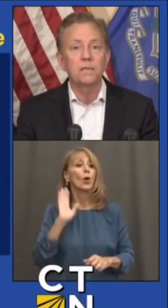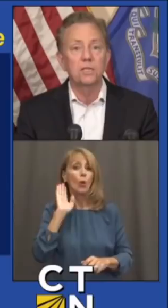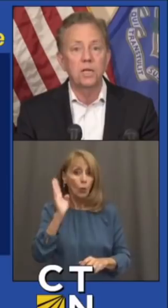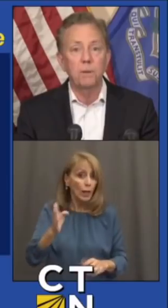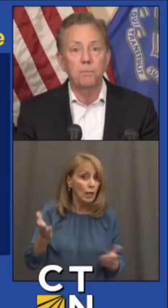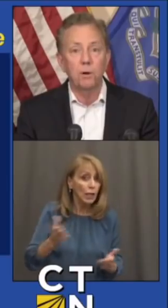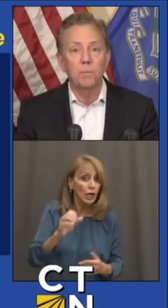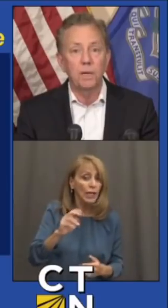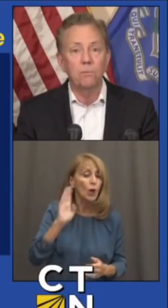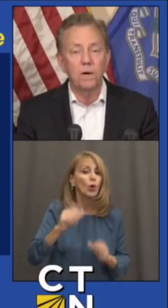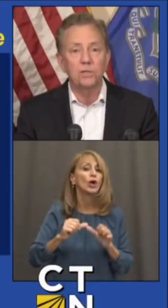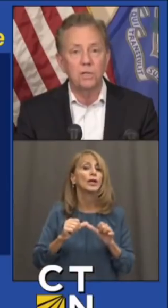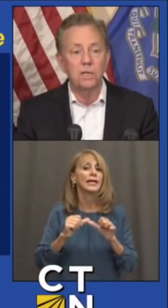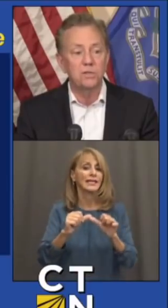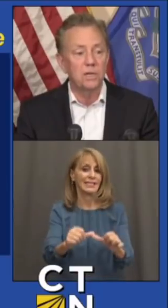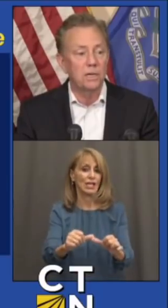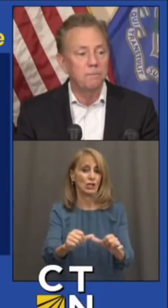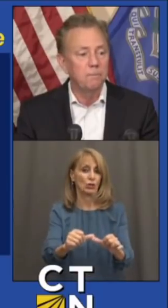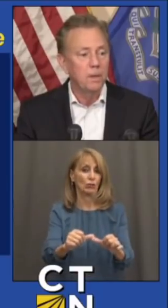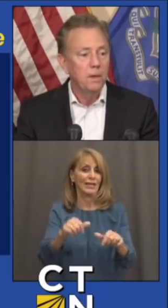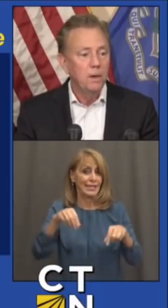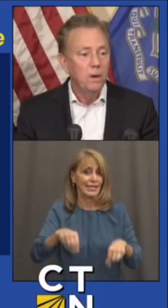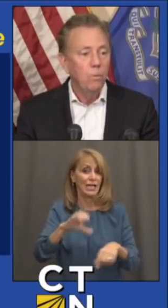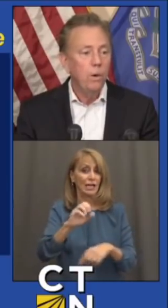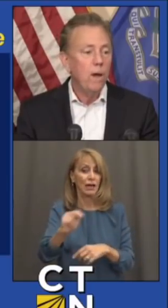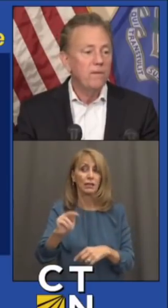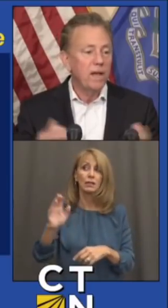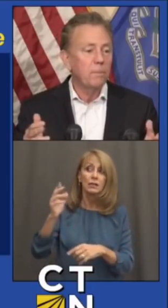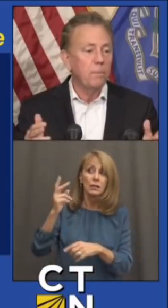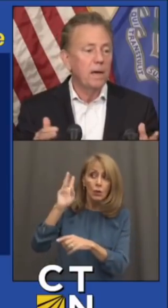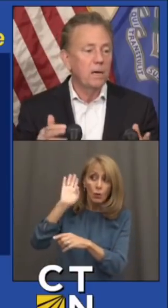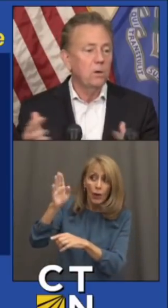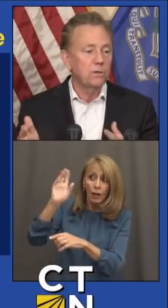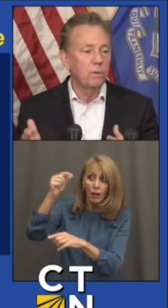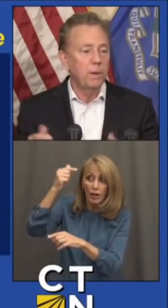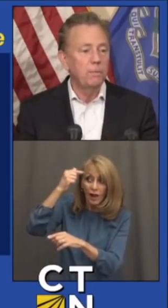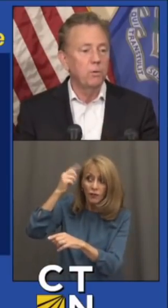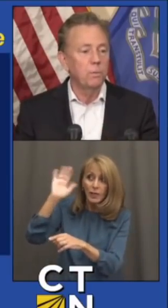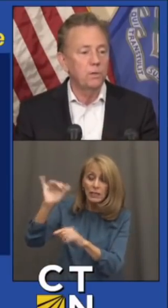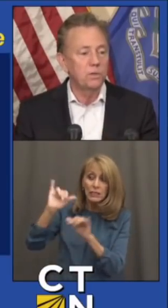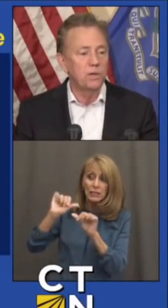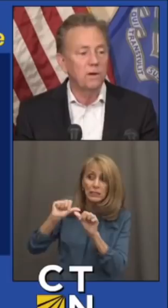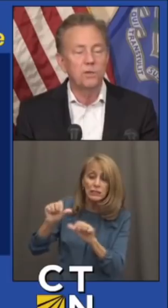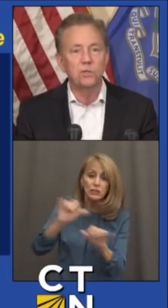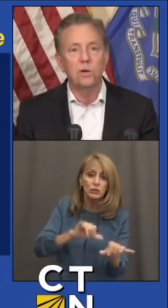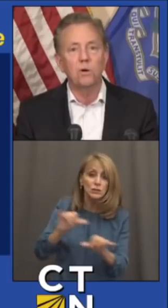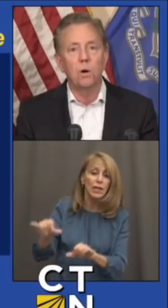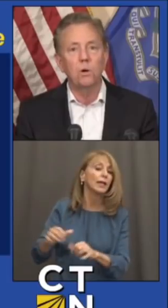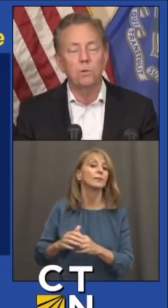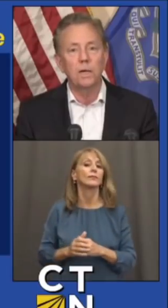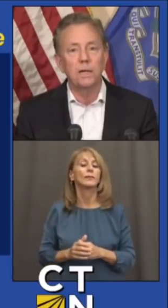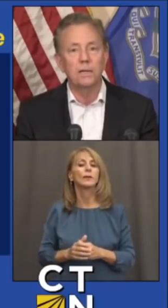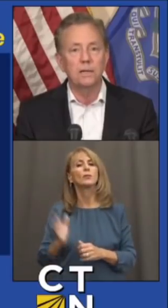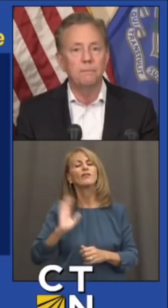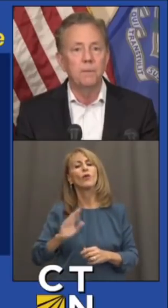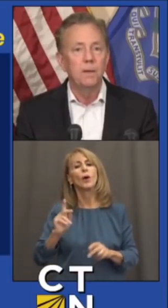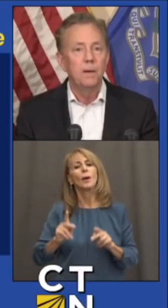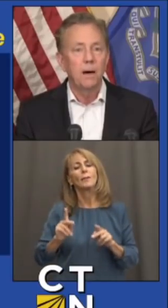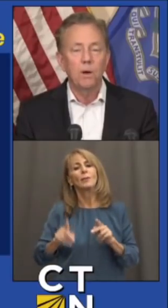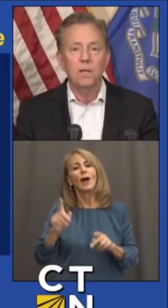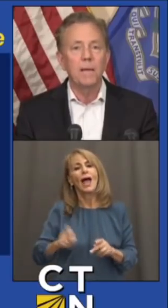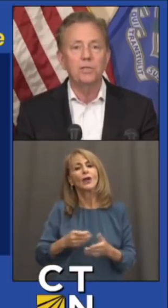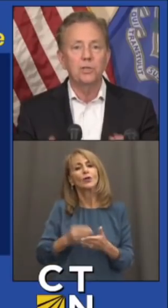see whether that is going to be permanent in Washington, D.C. We waived out-of-pocket costs for people who purchased coverage on their own. And